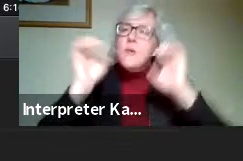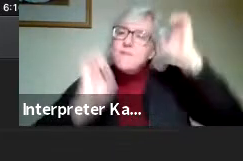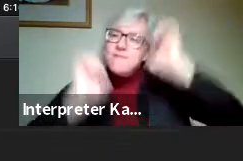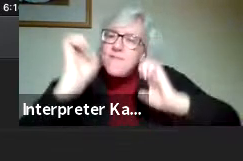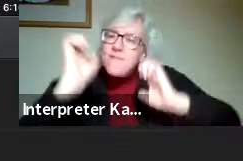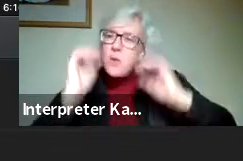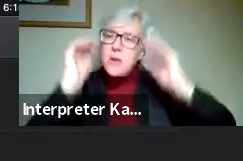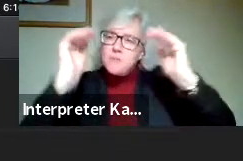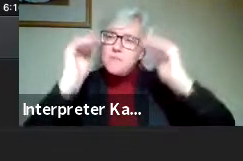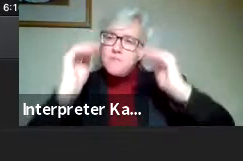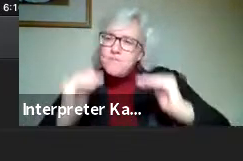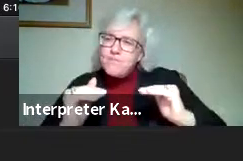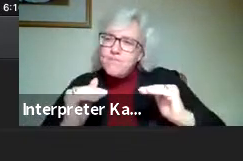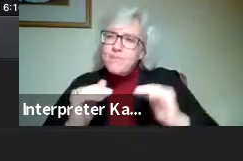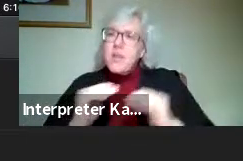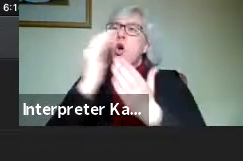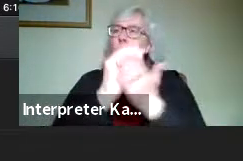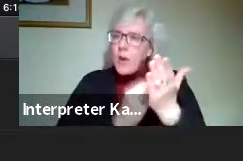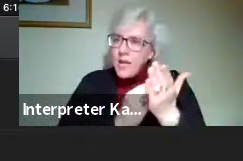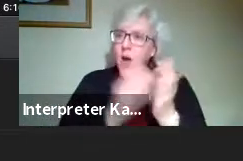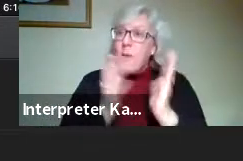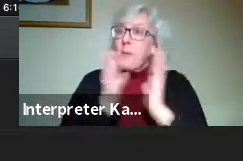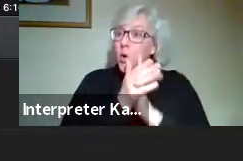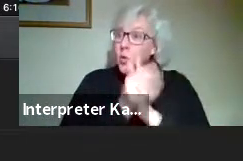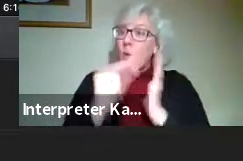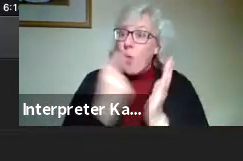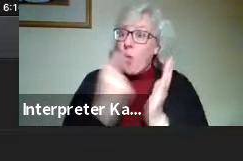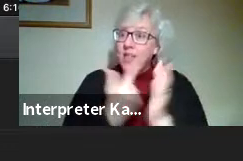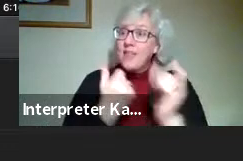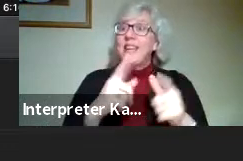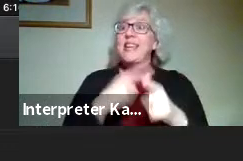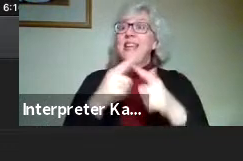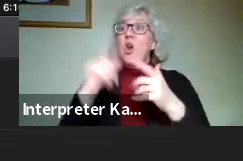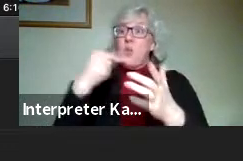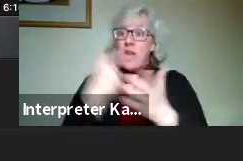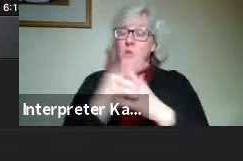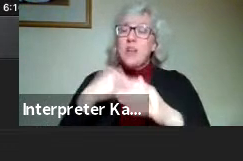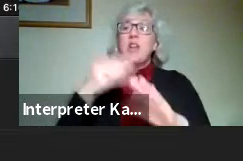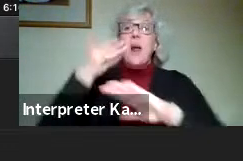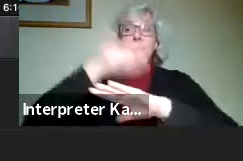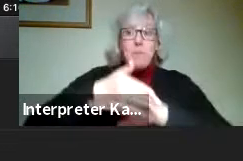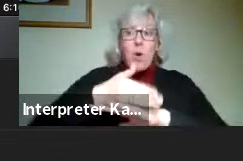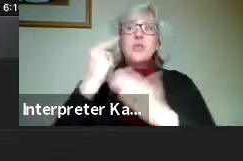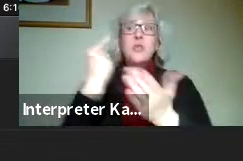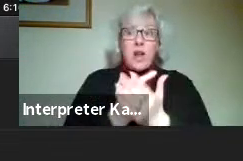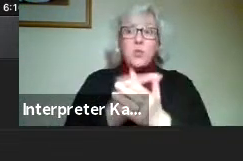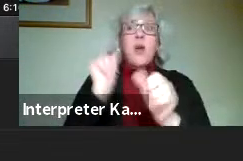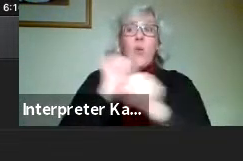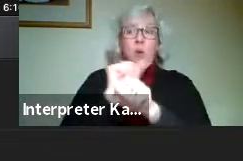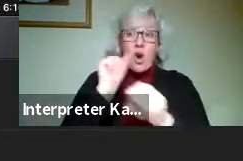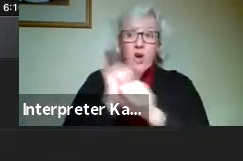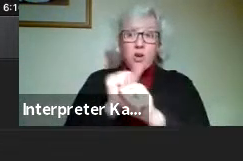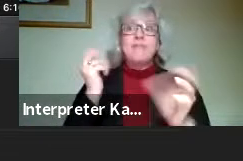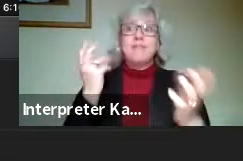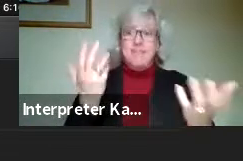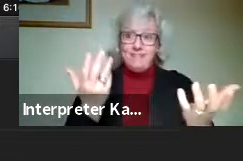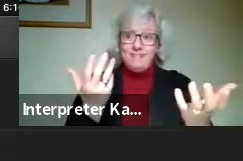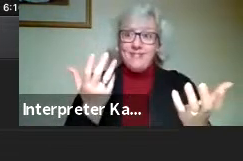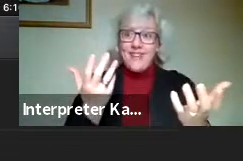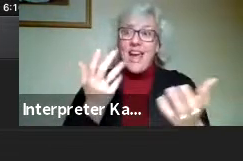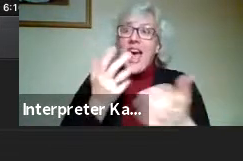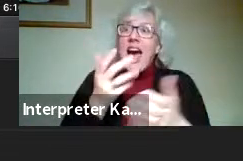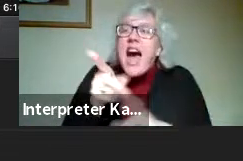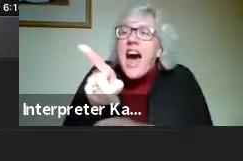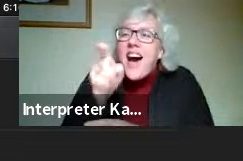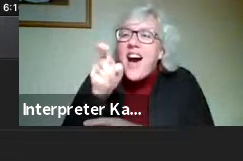based on curriculum quality, graduation rate reputation and postgraduate employment. So out of the